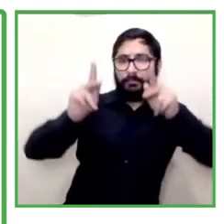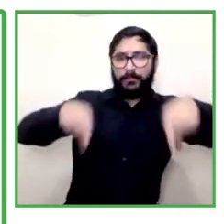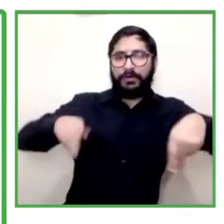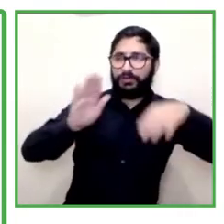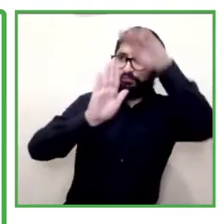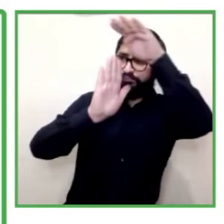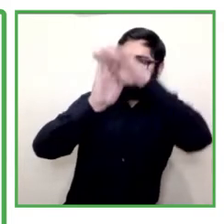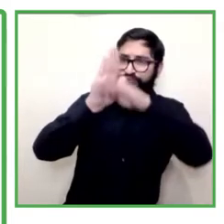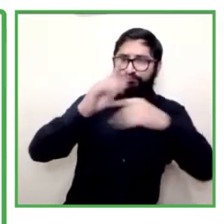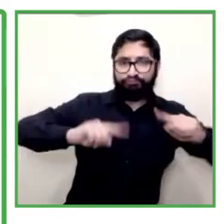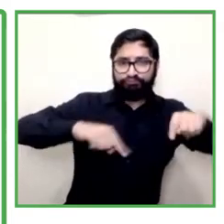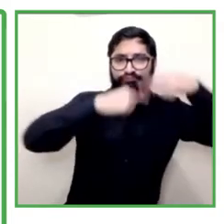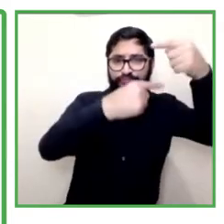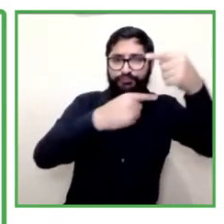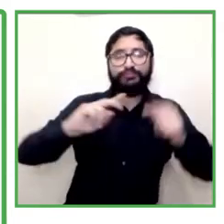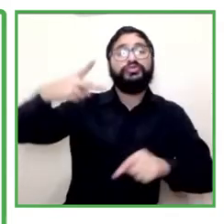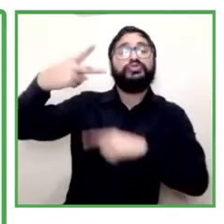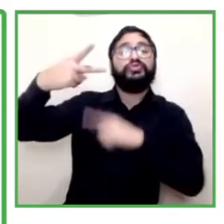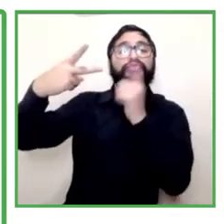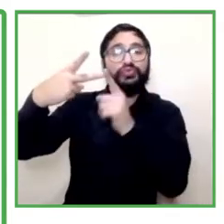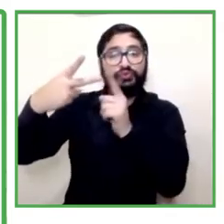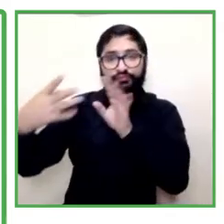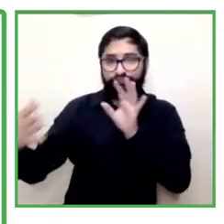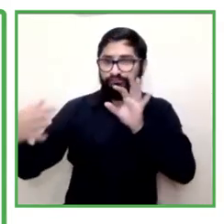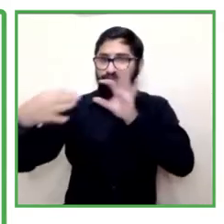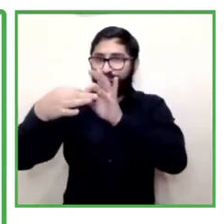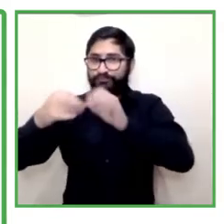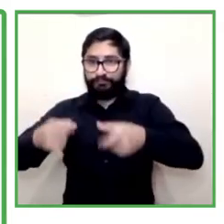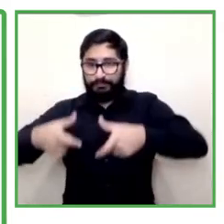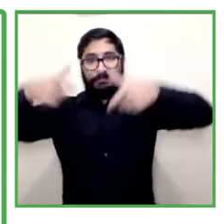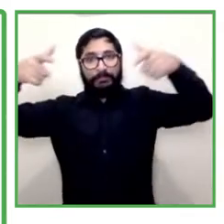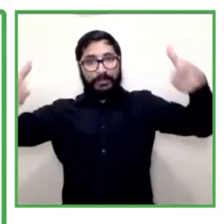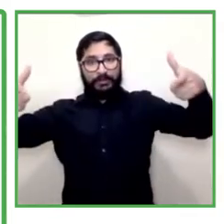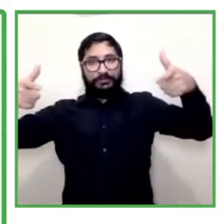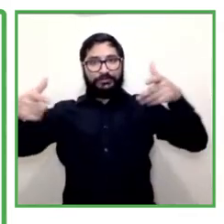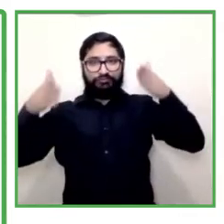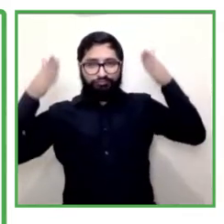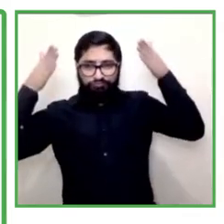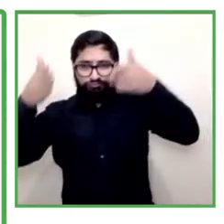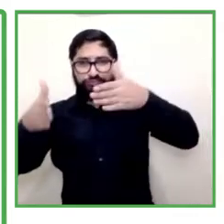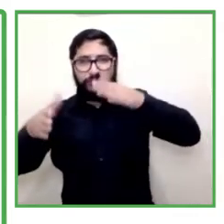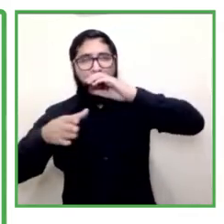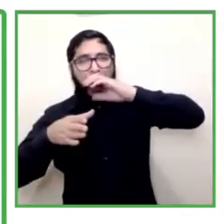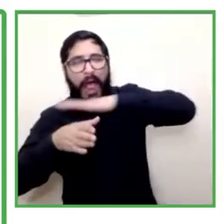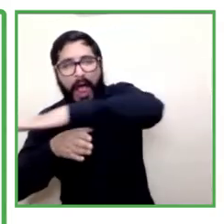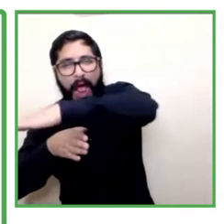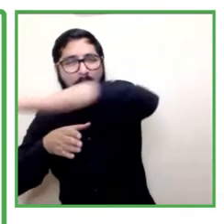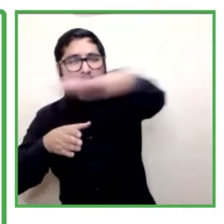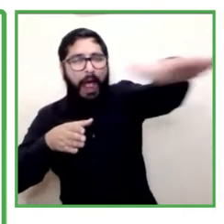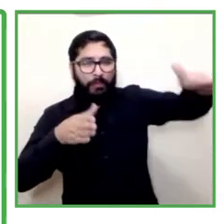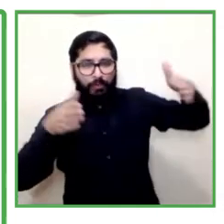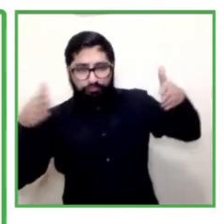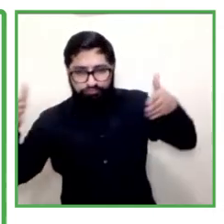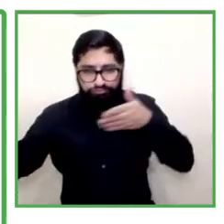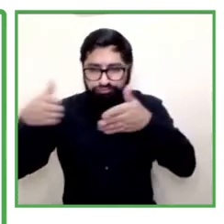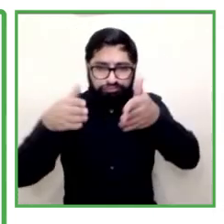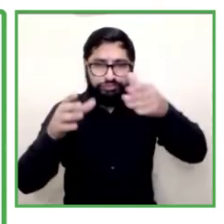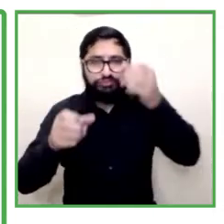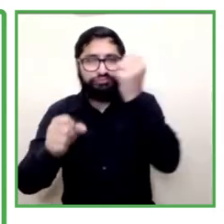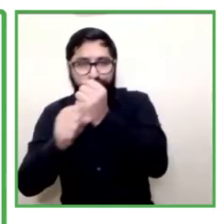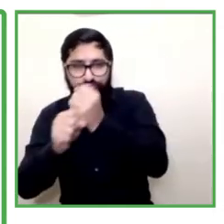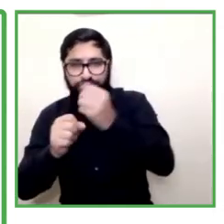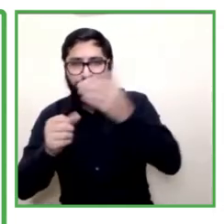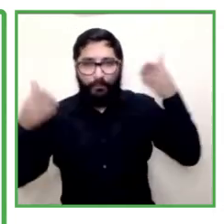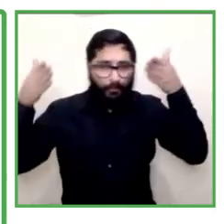associate to these two fields of action to do to with the entrepreneurship route